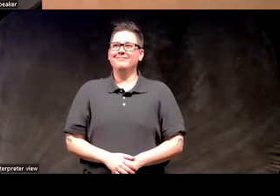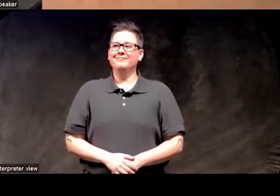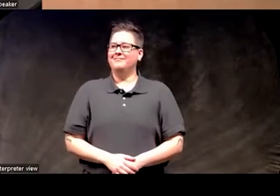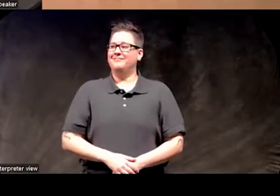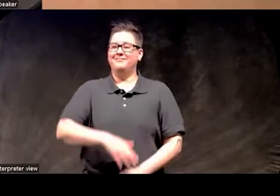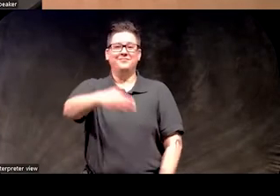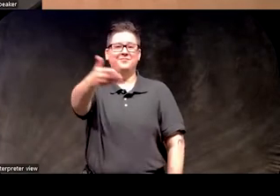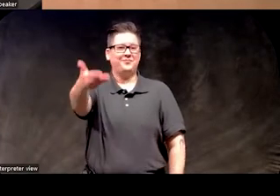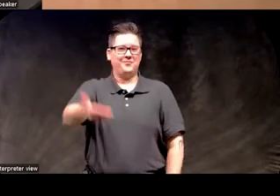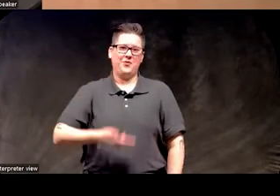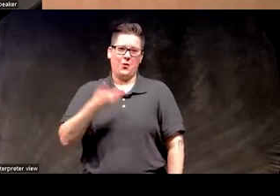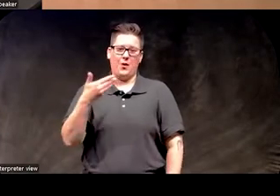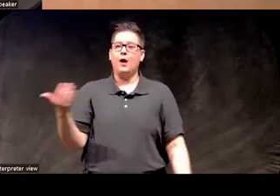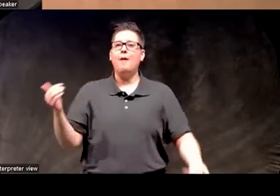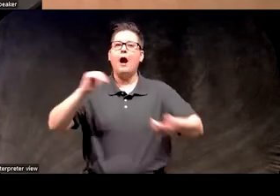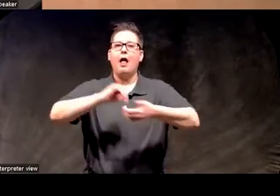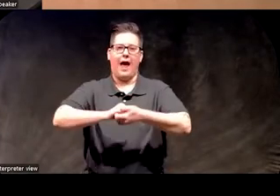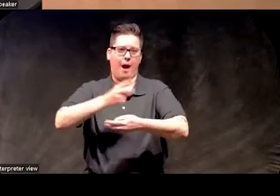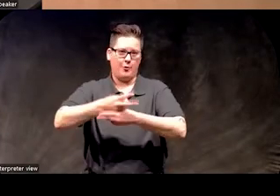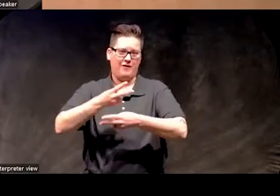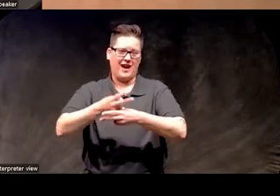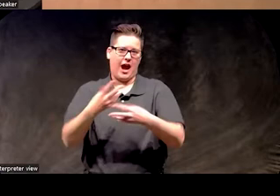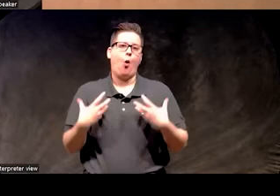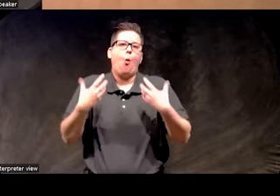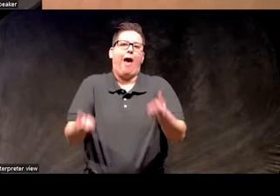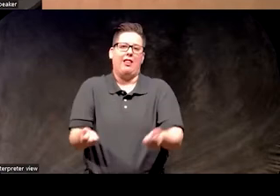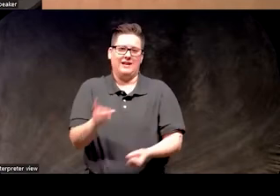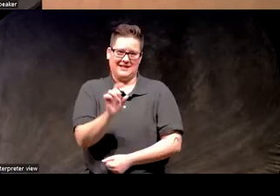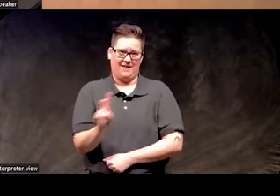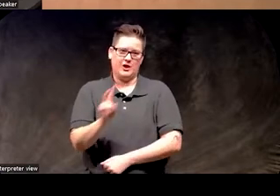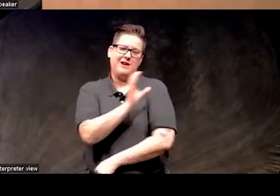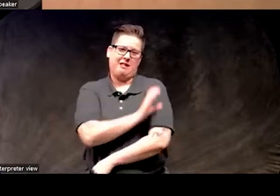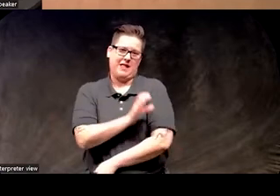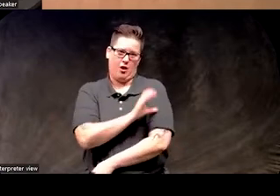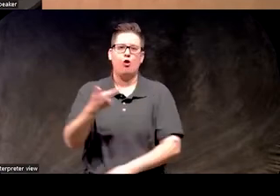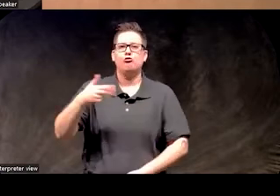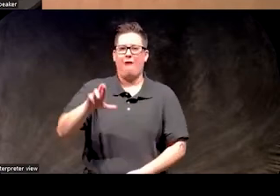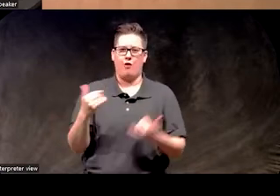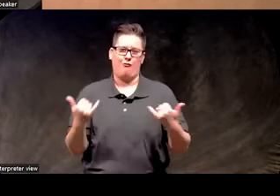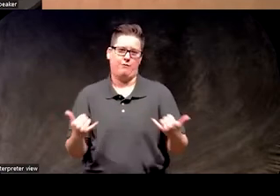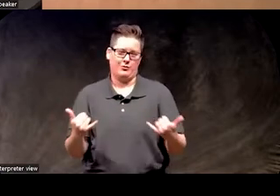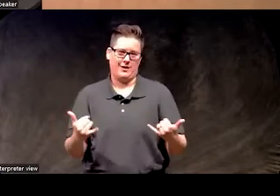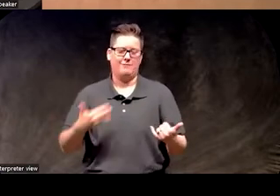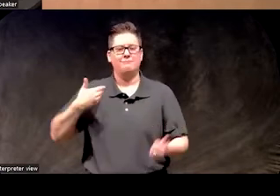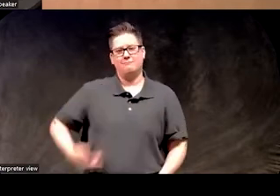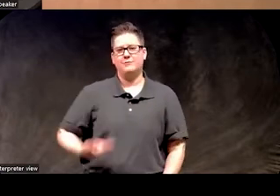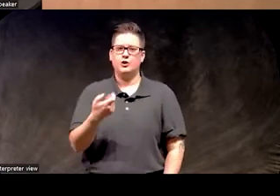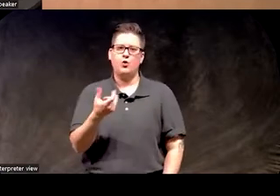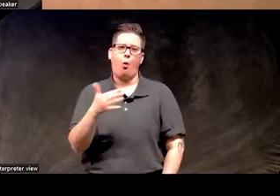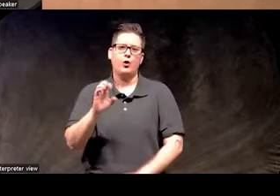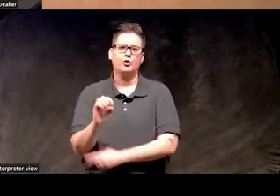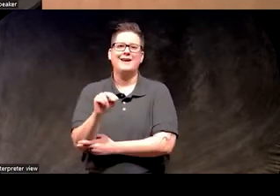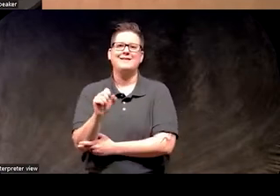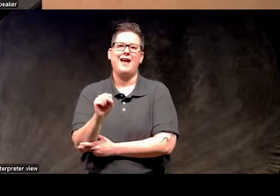And welcome to the Collaborative Care and Wellness Division Clinical Grand Rounds today. My name is George